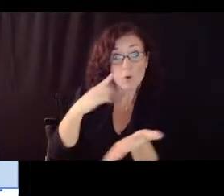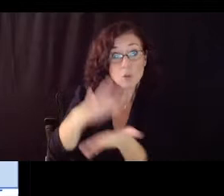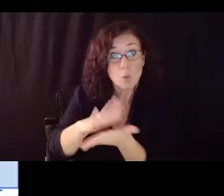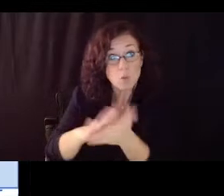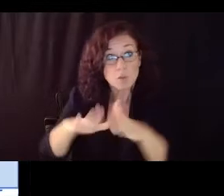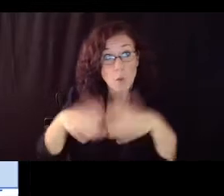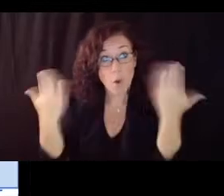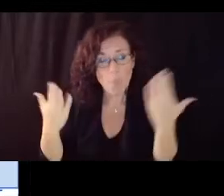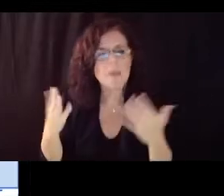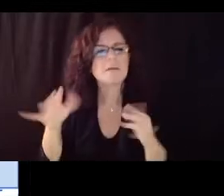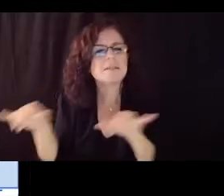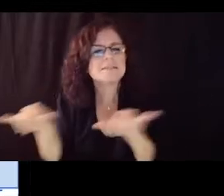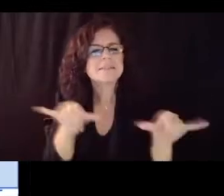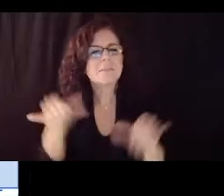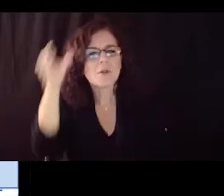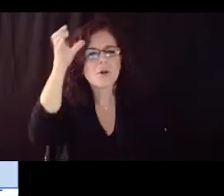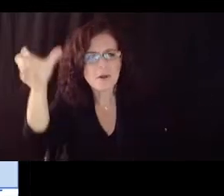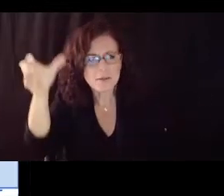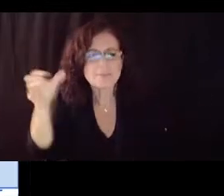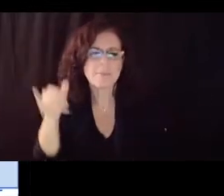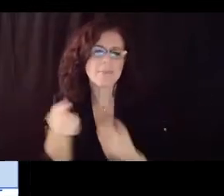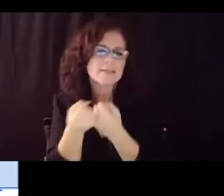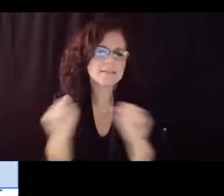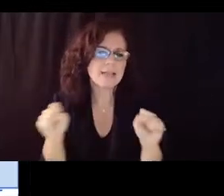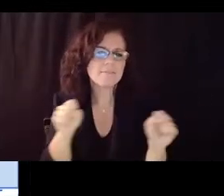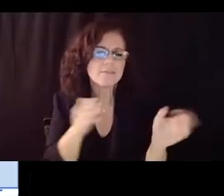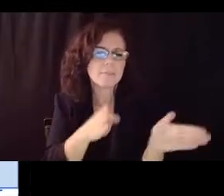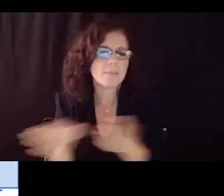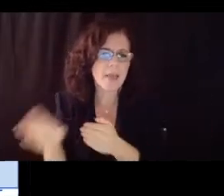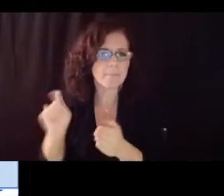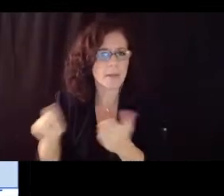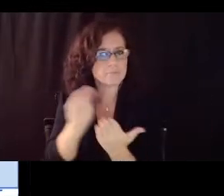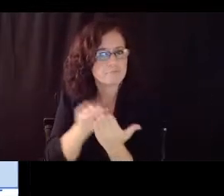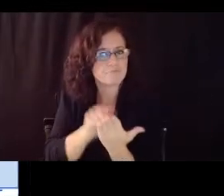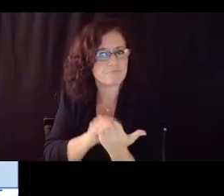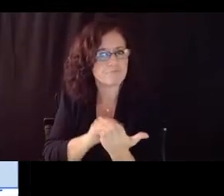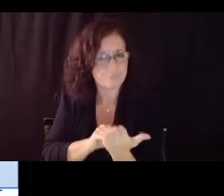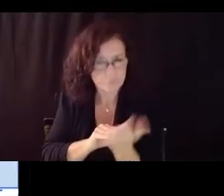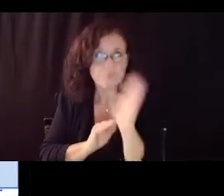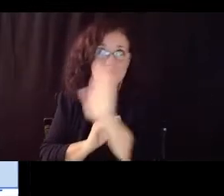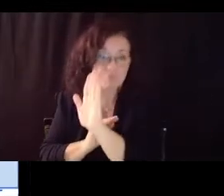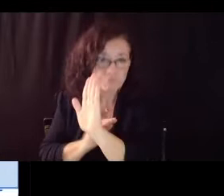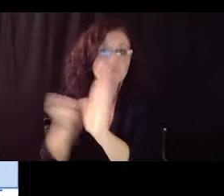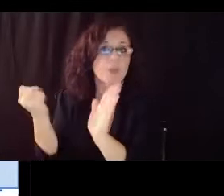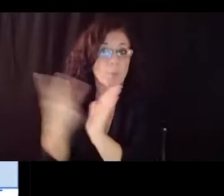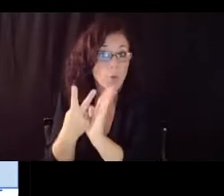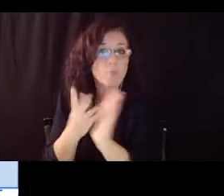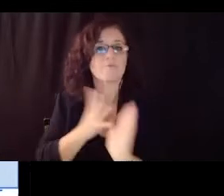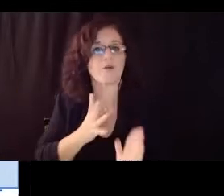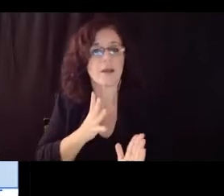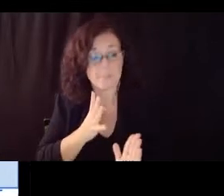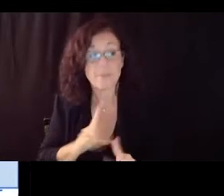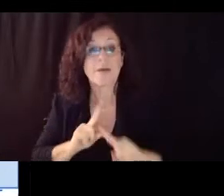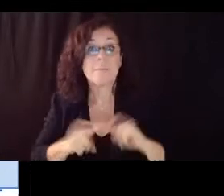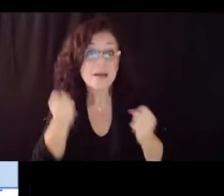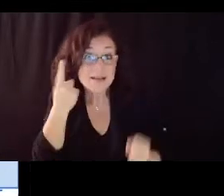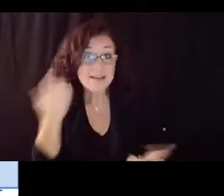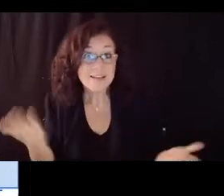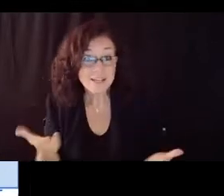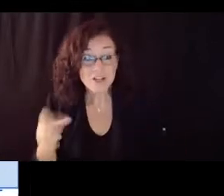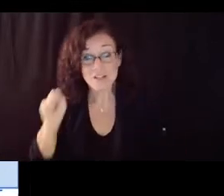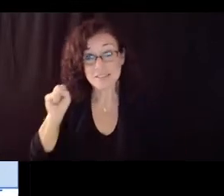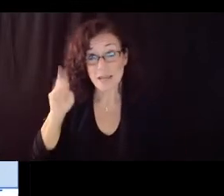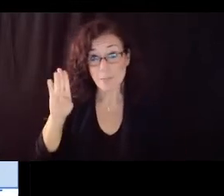safety plan that that state is now talking about santa barbara unified created a elementary school waiver